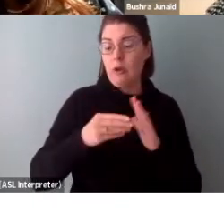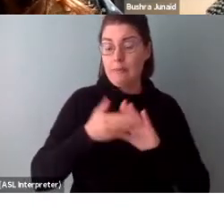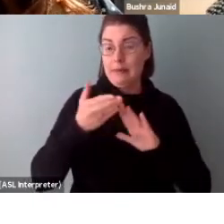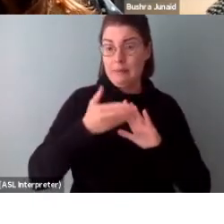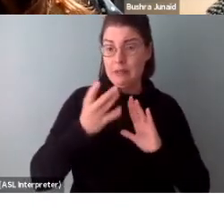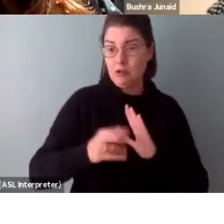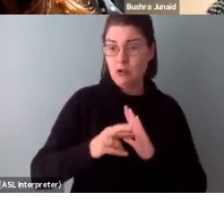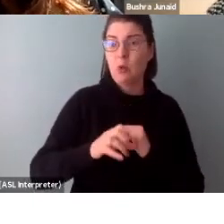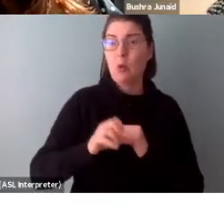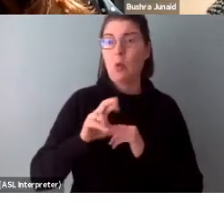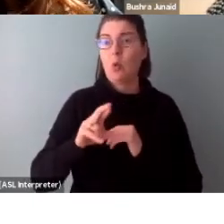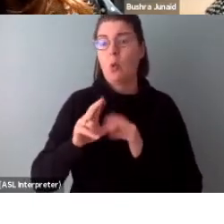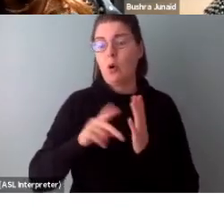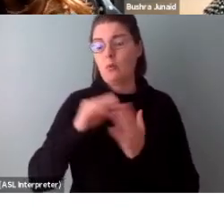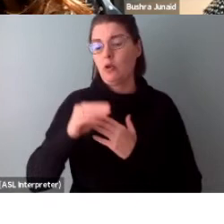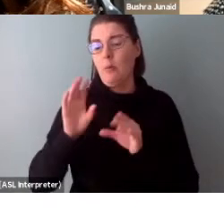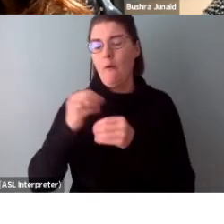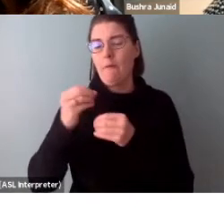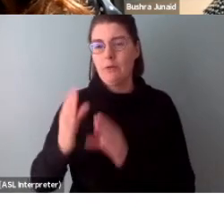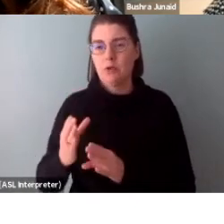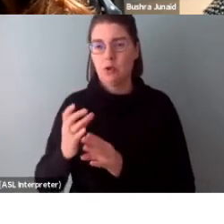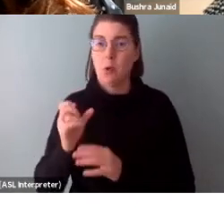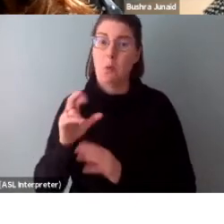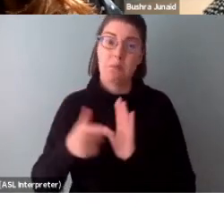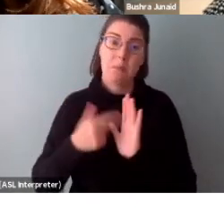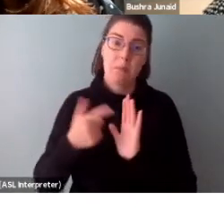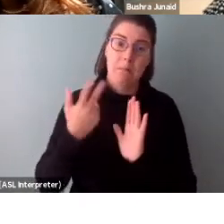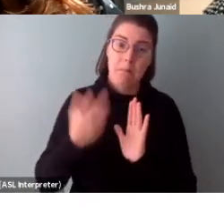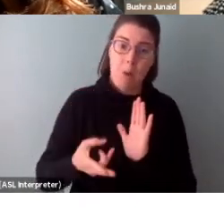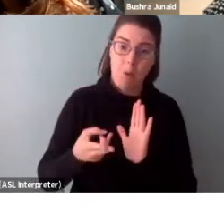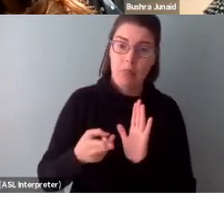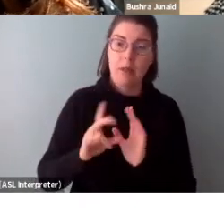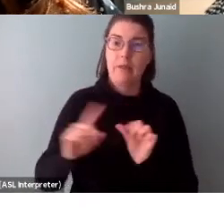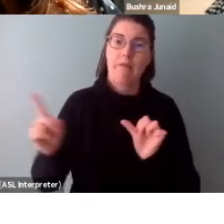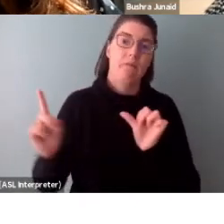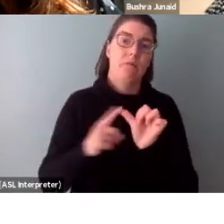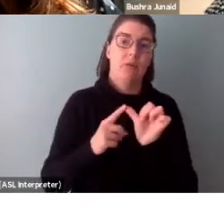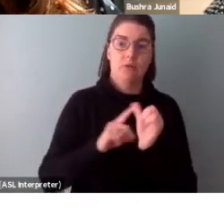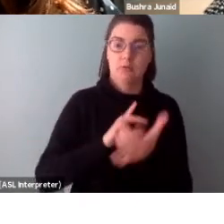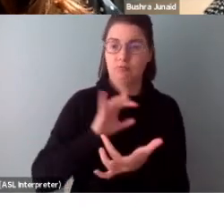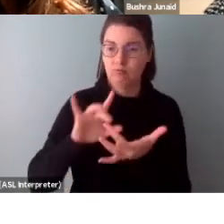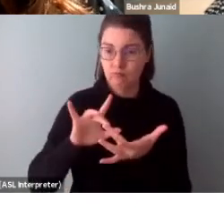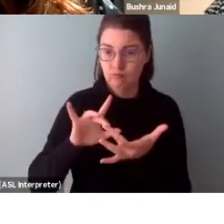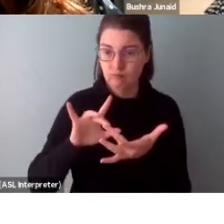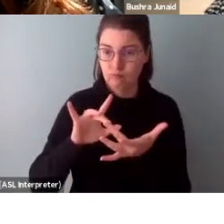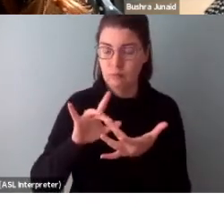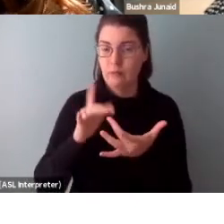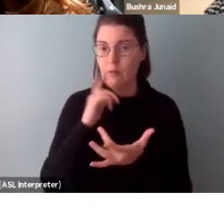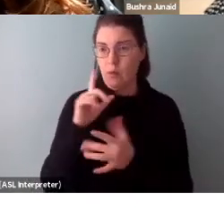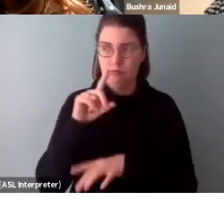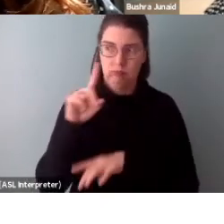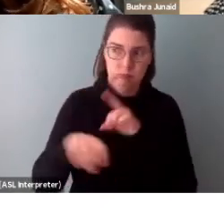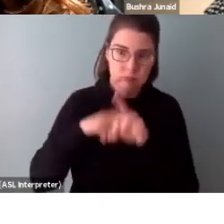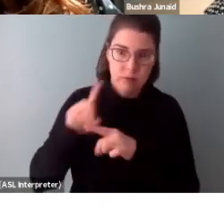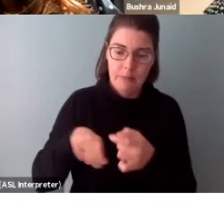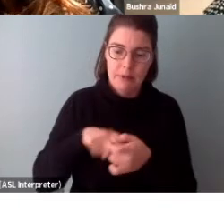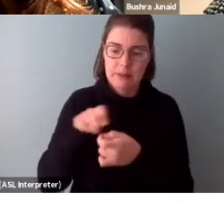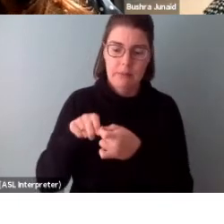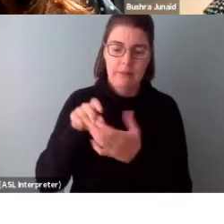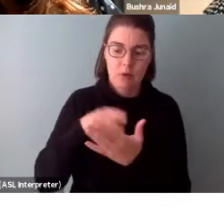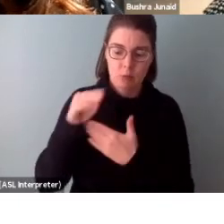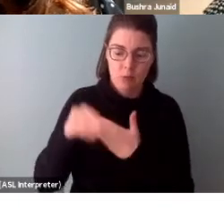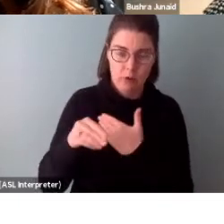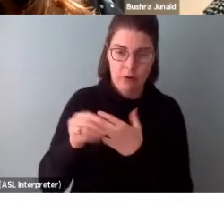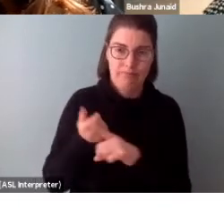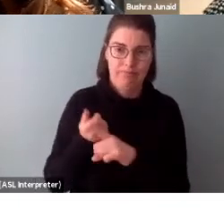or a program officer or sometimes both. They're your first point of contact for questions about a particular program.